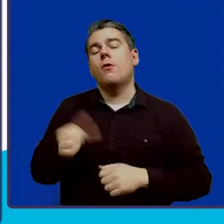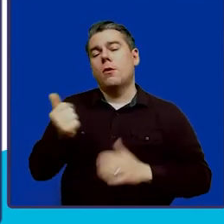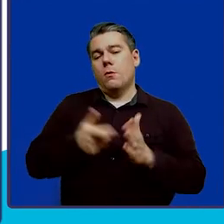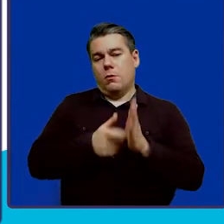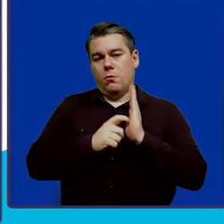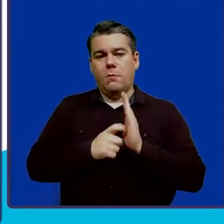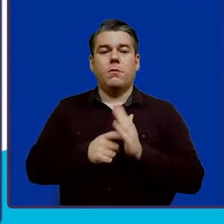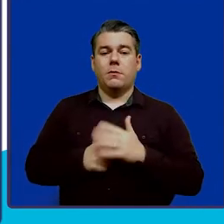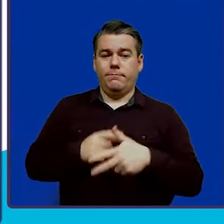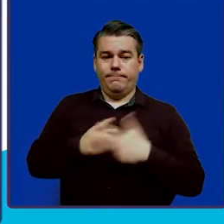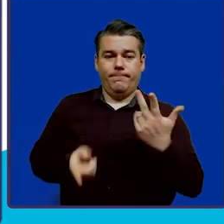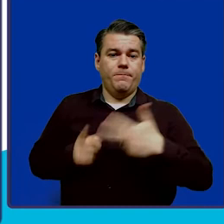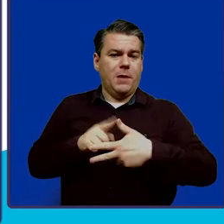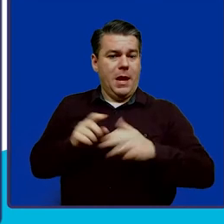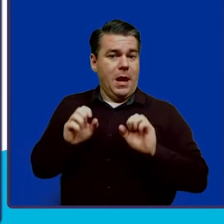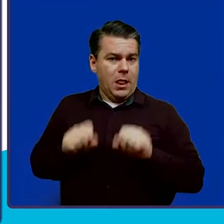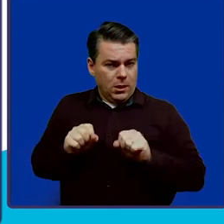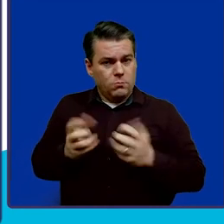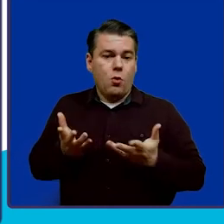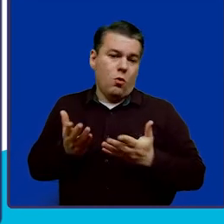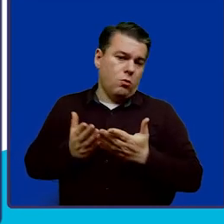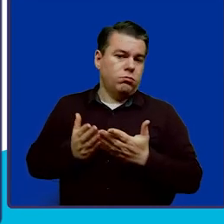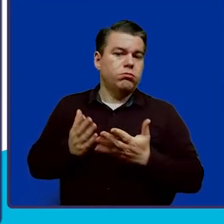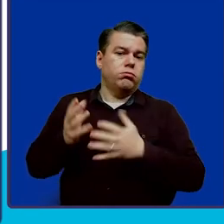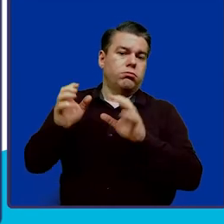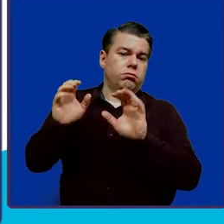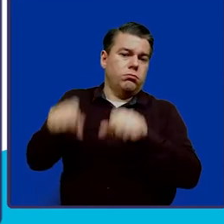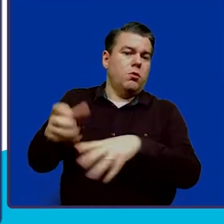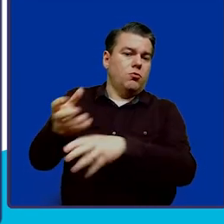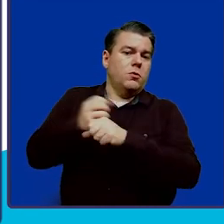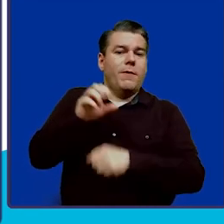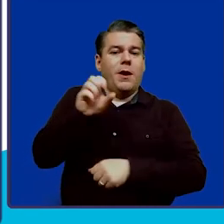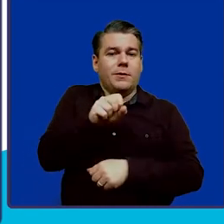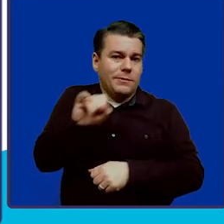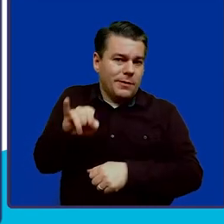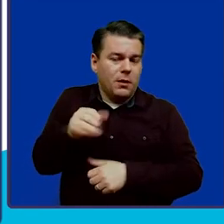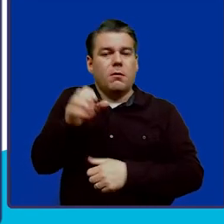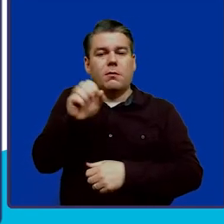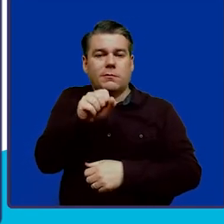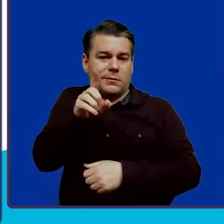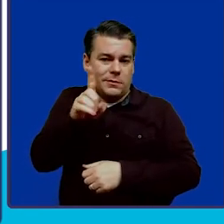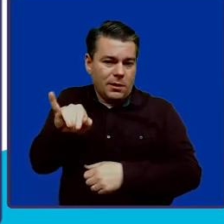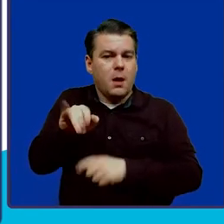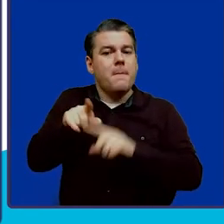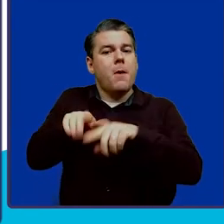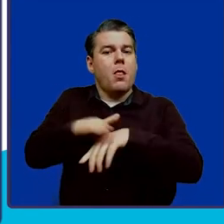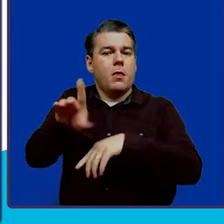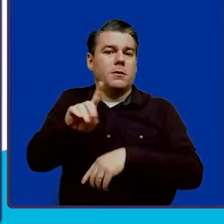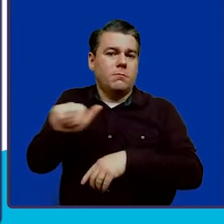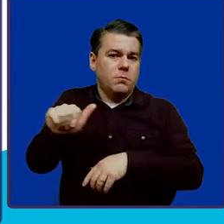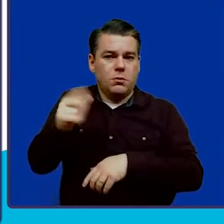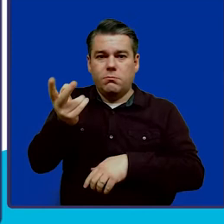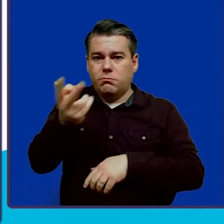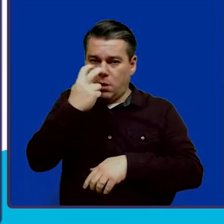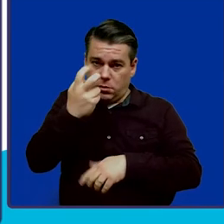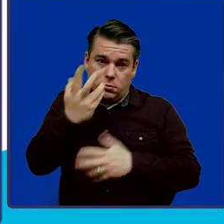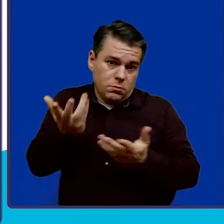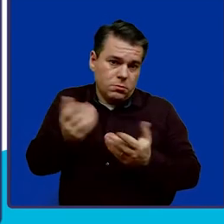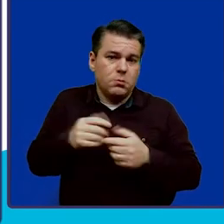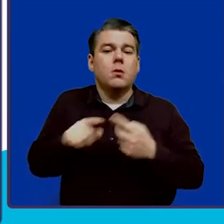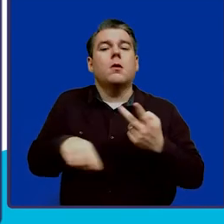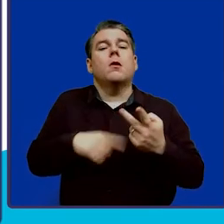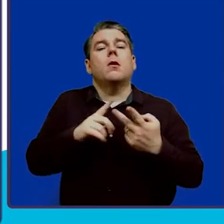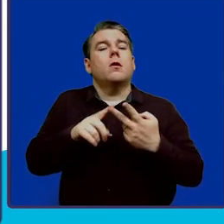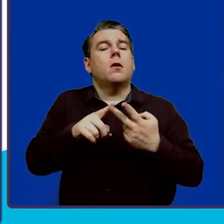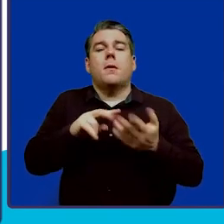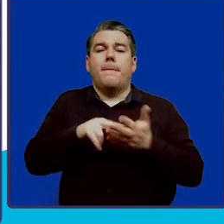is eligible or entitled to receive SSI or SSDI due to their disability or blindness. This does